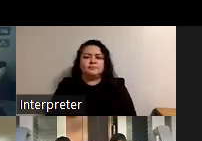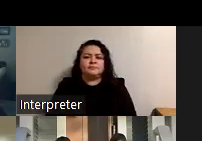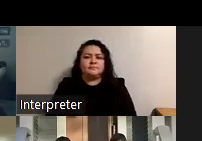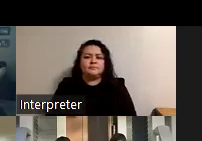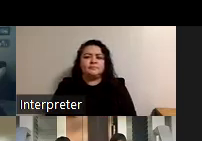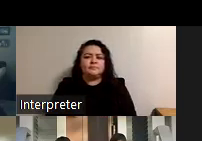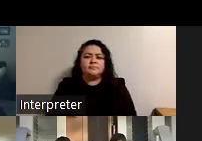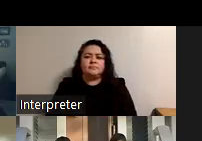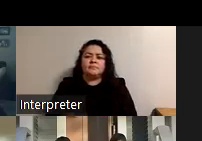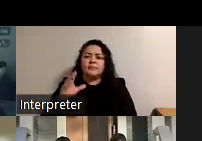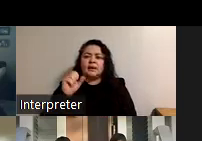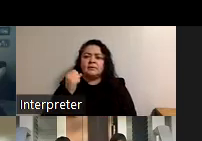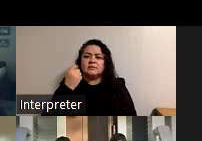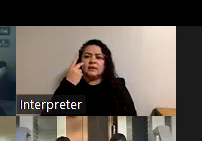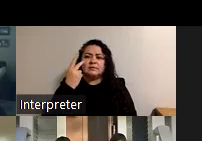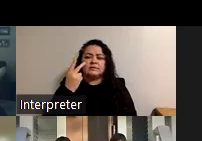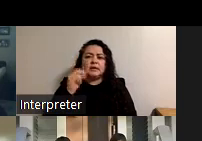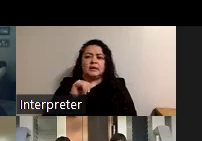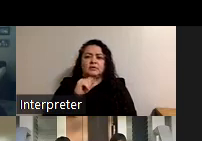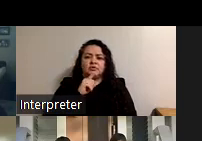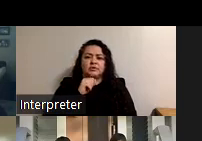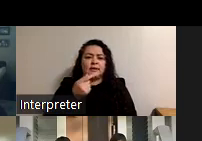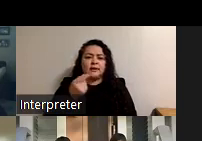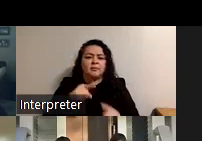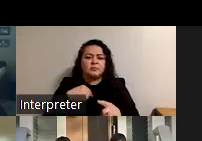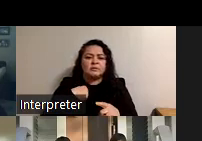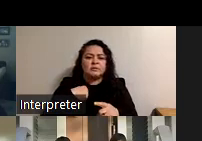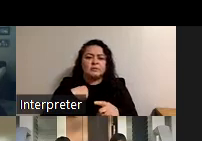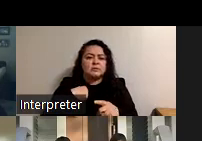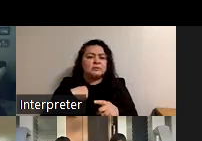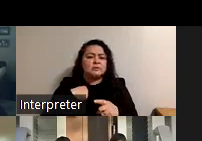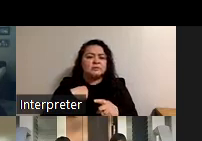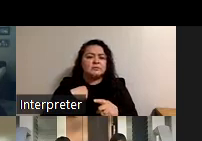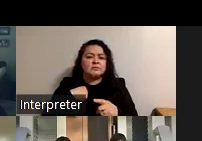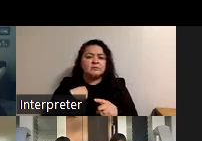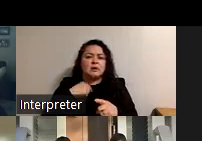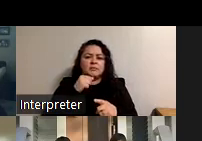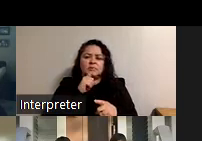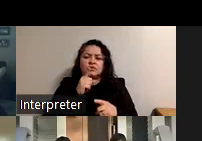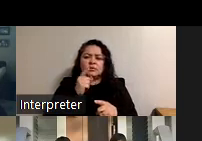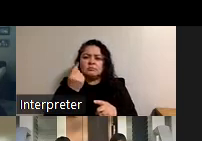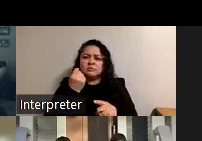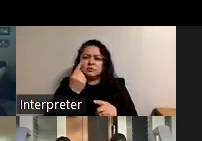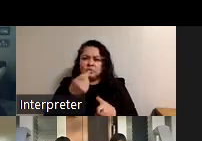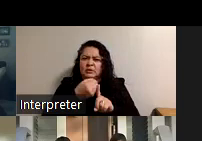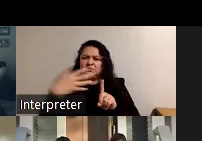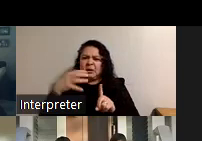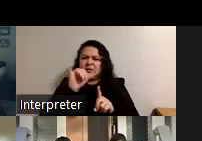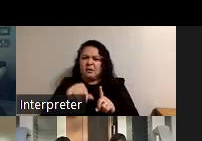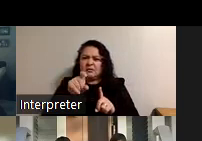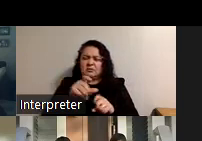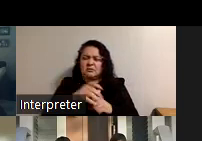Cass i see you said that sure didn't happen to me do you have i don't i'm not sure i know what you mean if you want to expand on that